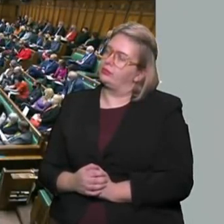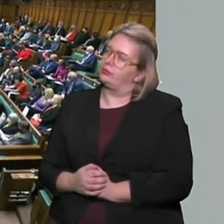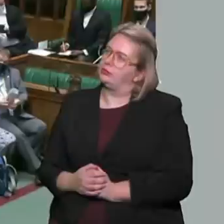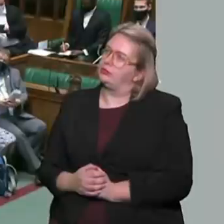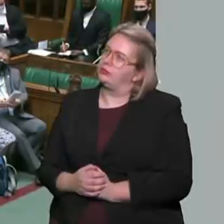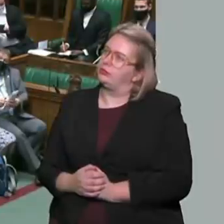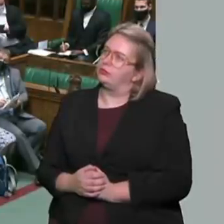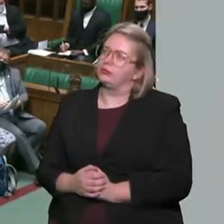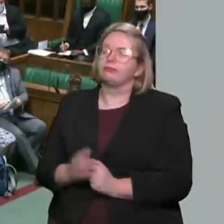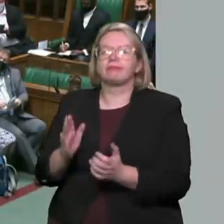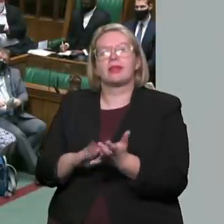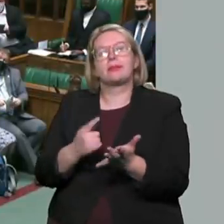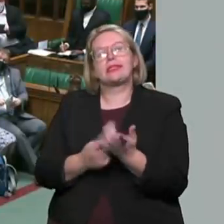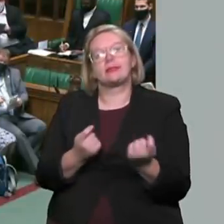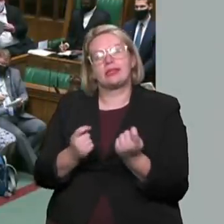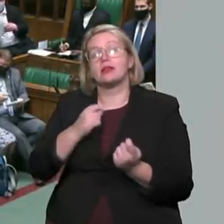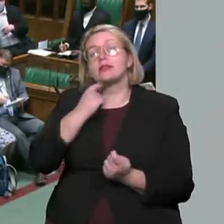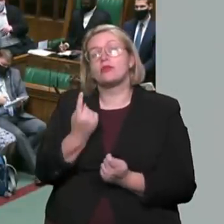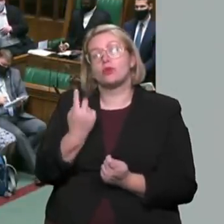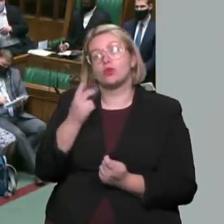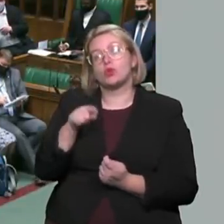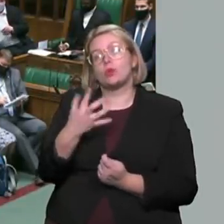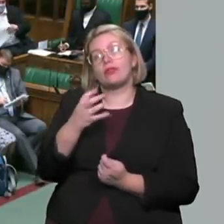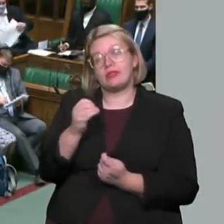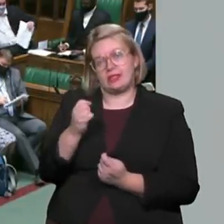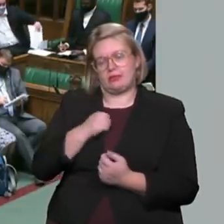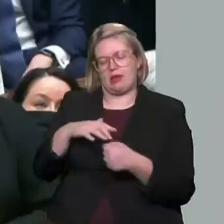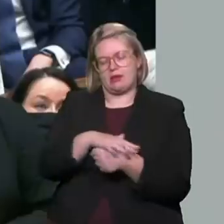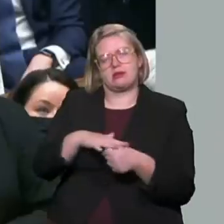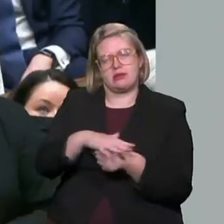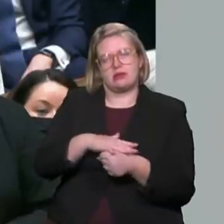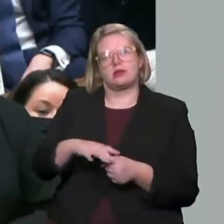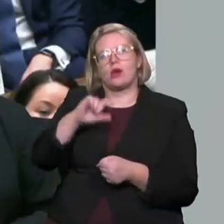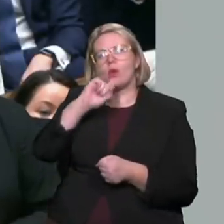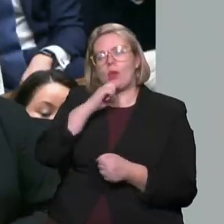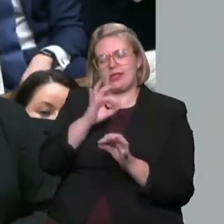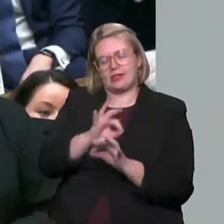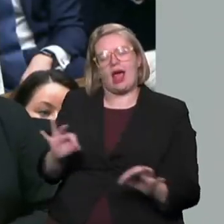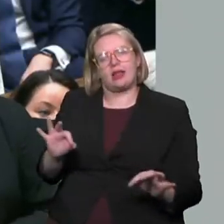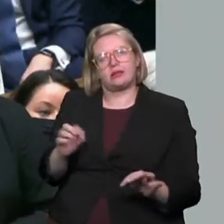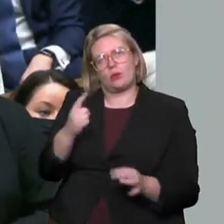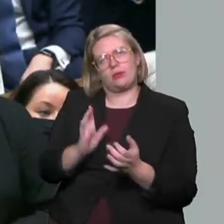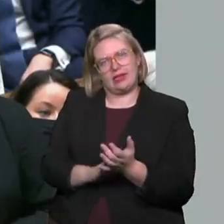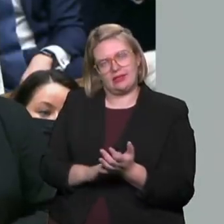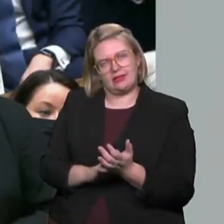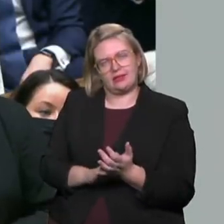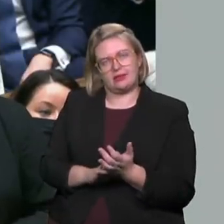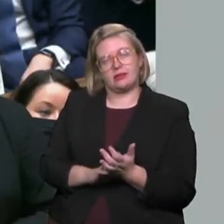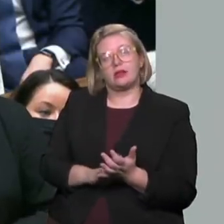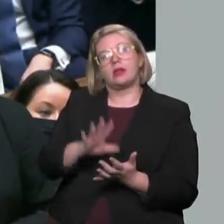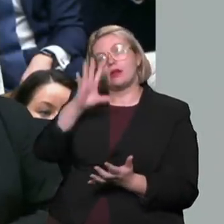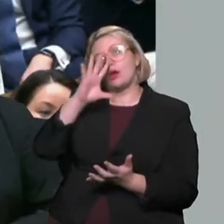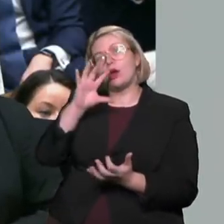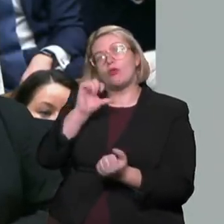.50pm my constituency will fall silent, as we mark exactly 50 years since Scotland's largest